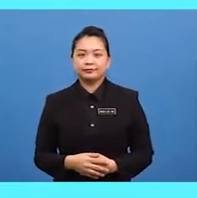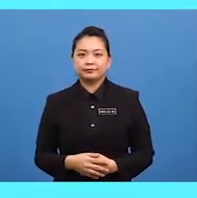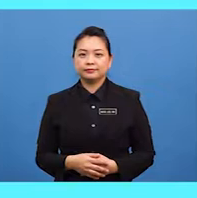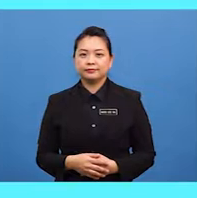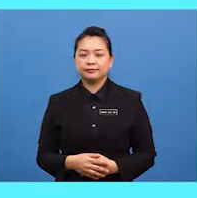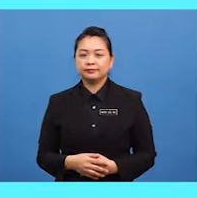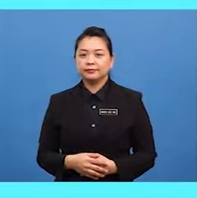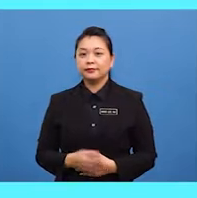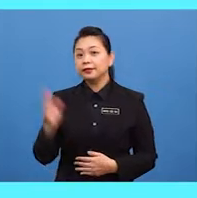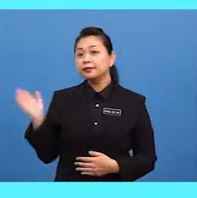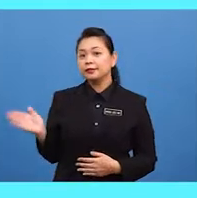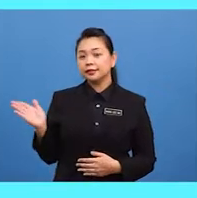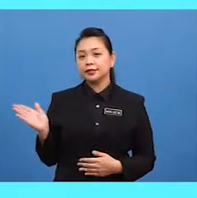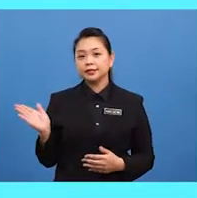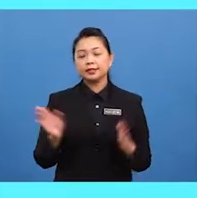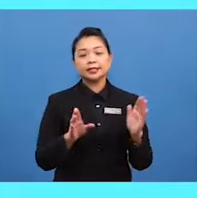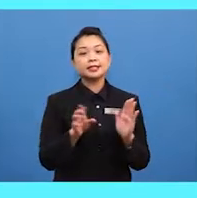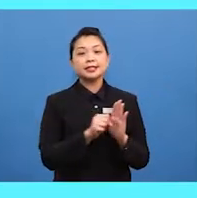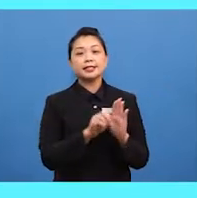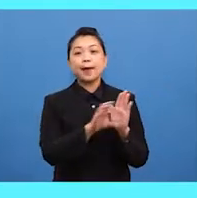here's a sample answer